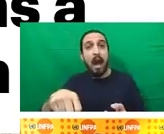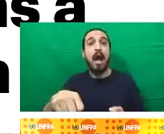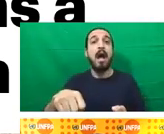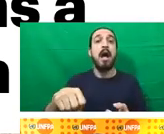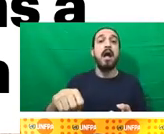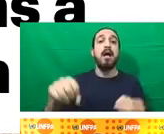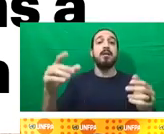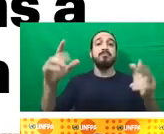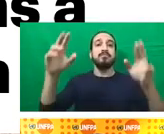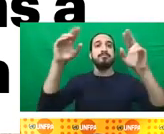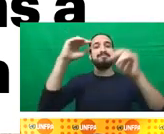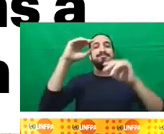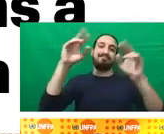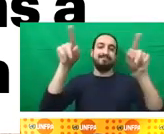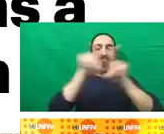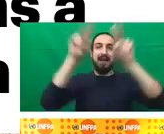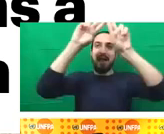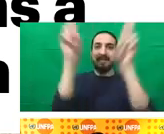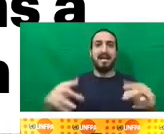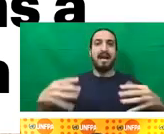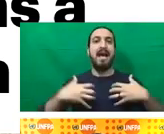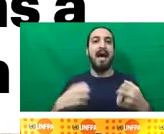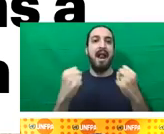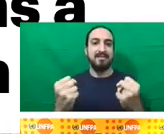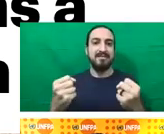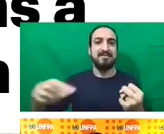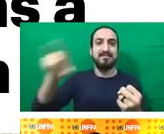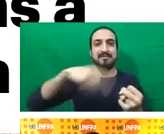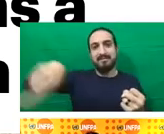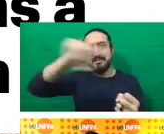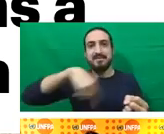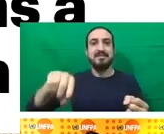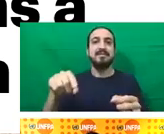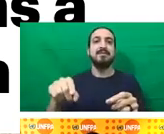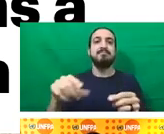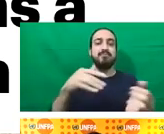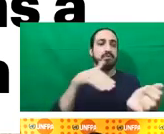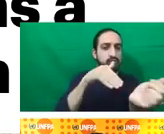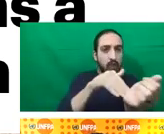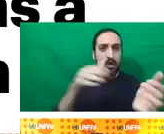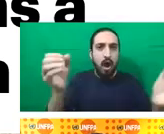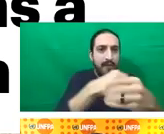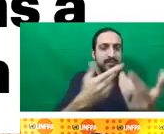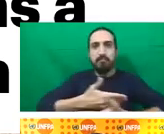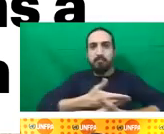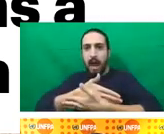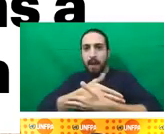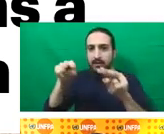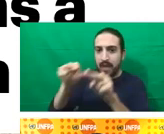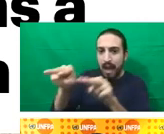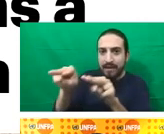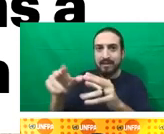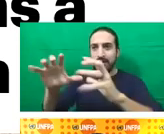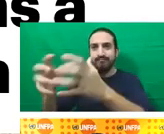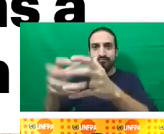flood and storm proofing health facilities including maternity wards. These efforts have the potential to reduce the